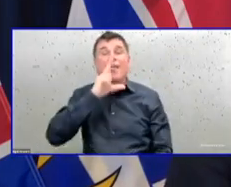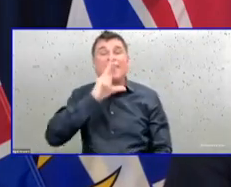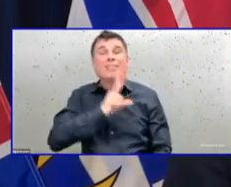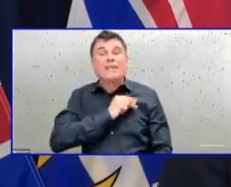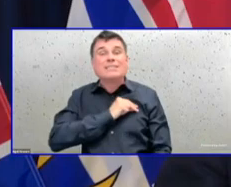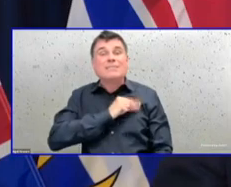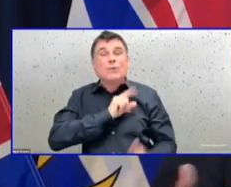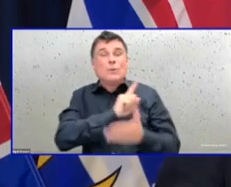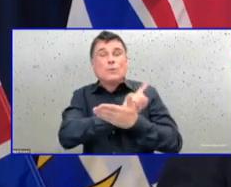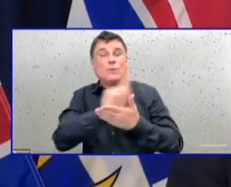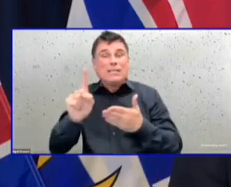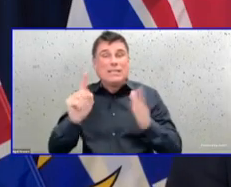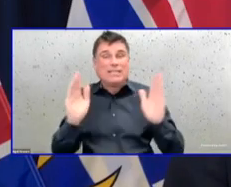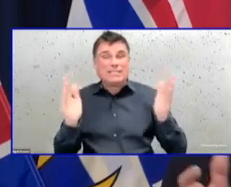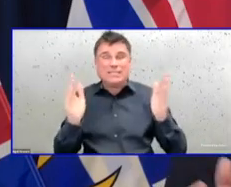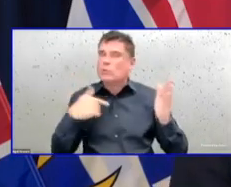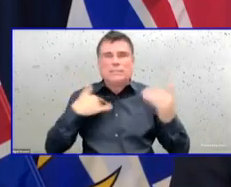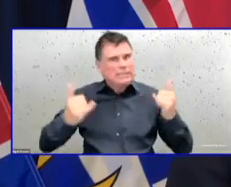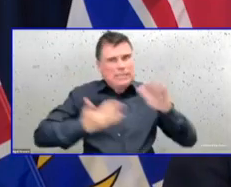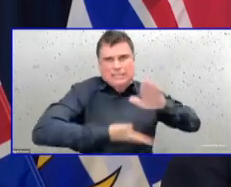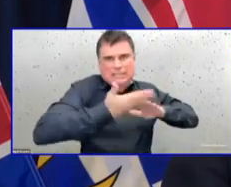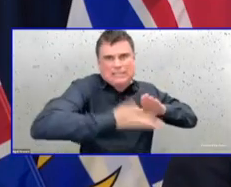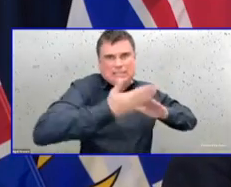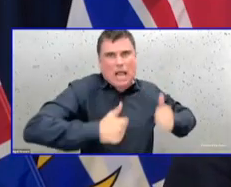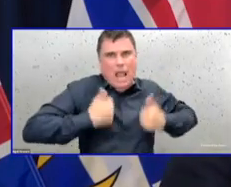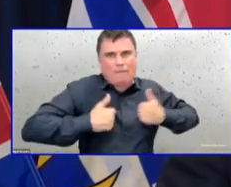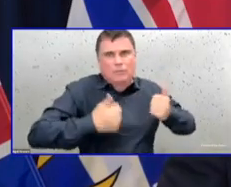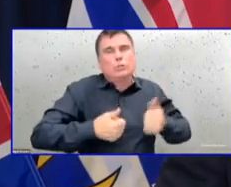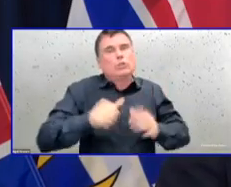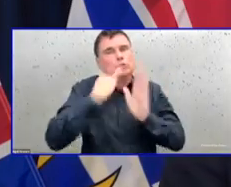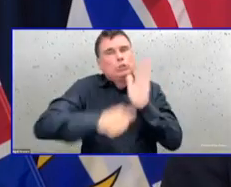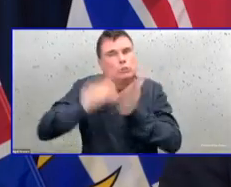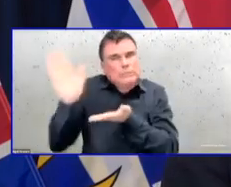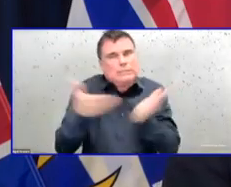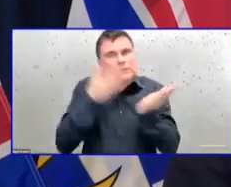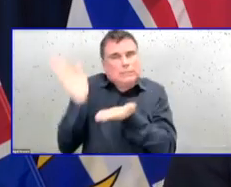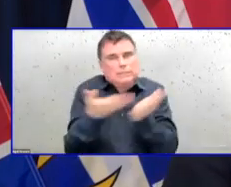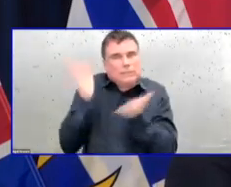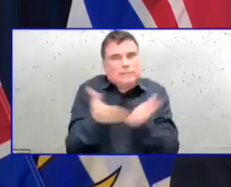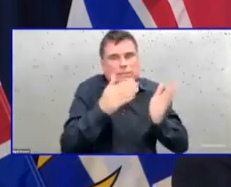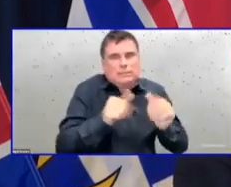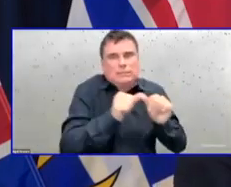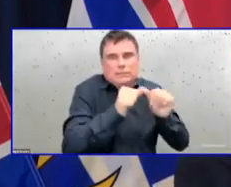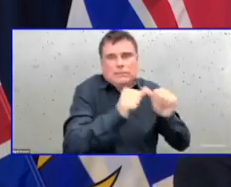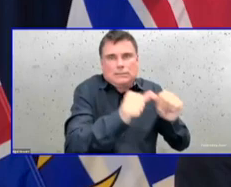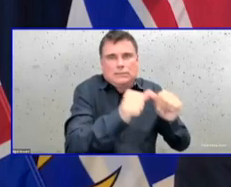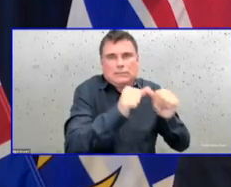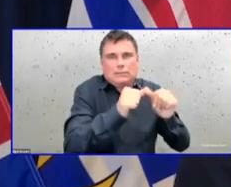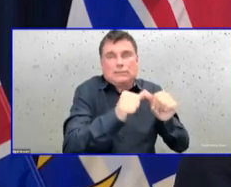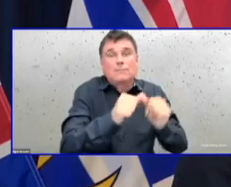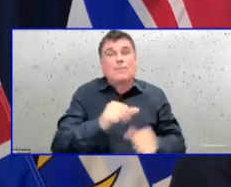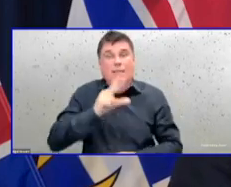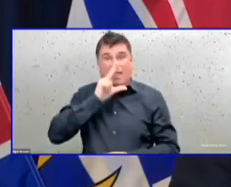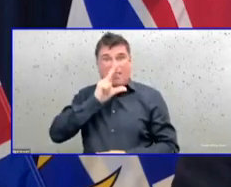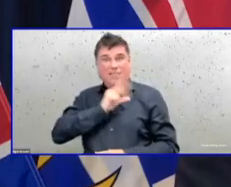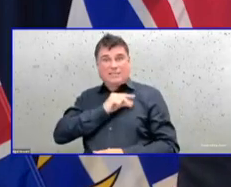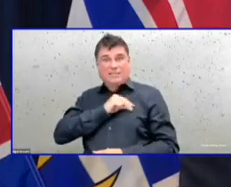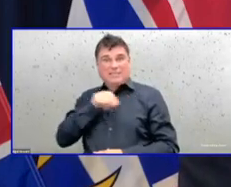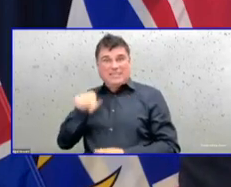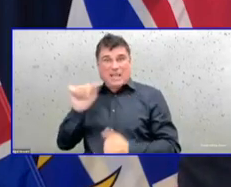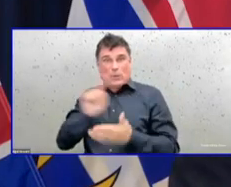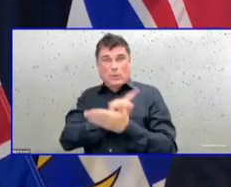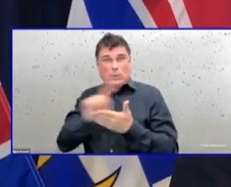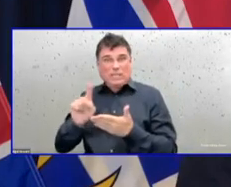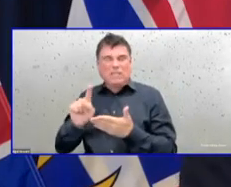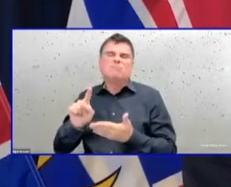responsible for the largest share of the lesser number than the previous week. But it's also a significant achievement. So when you look